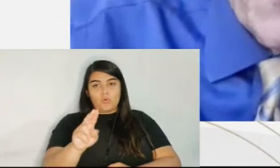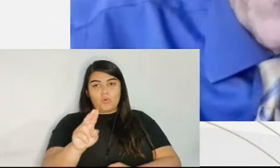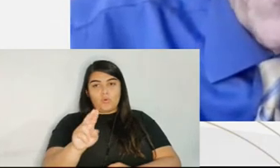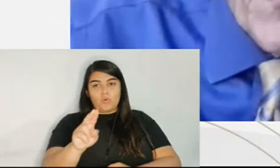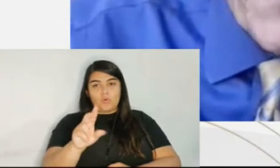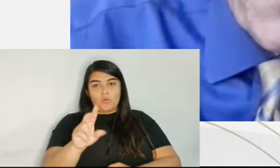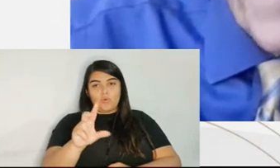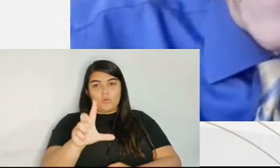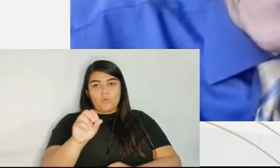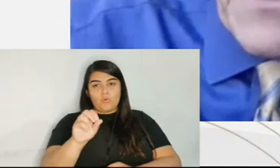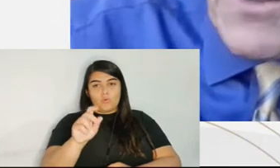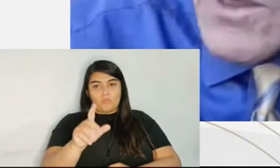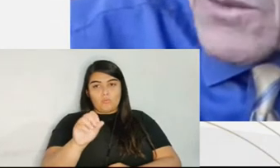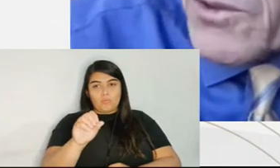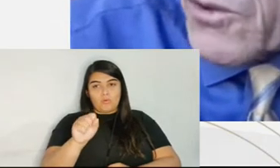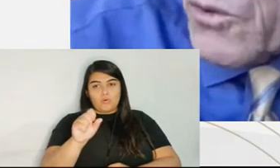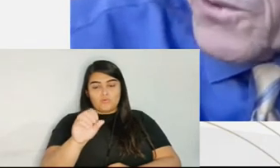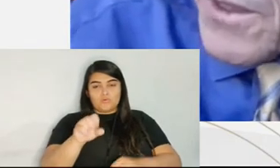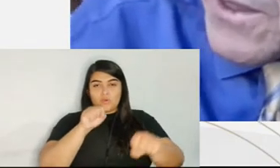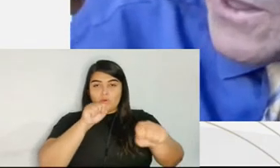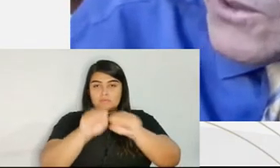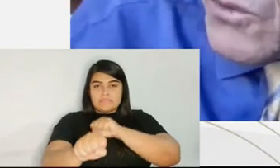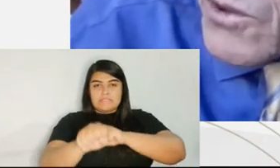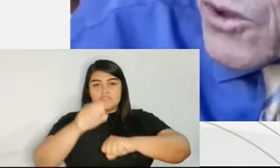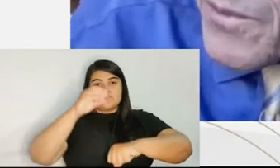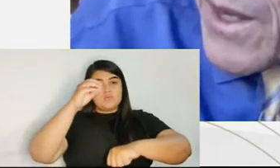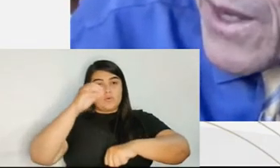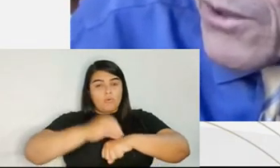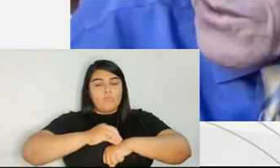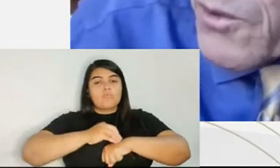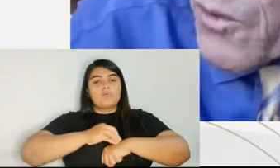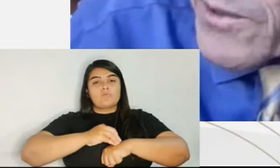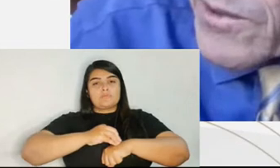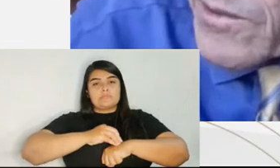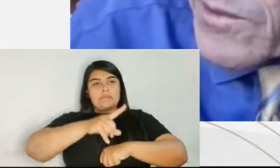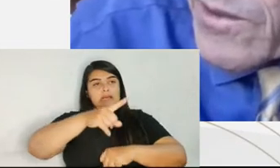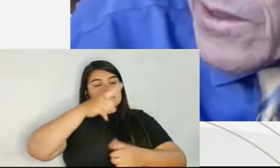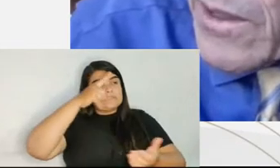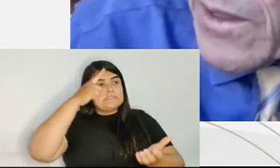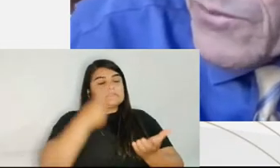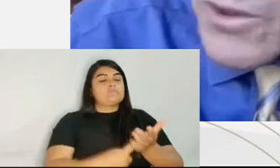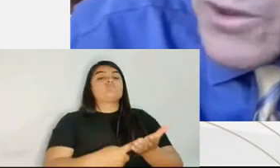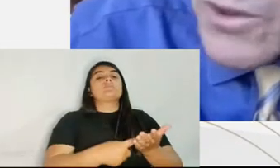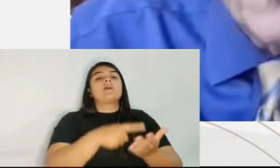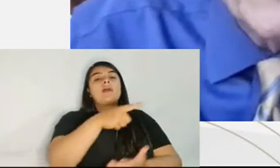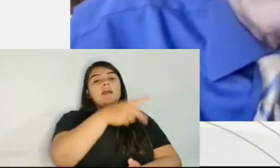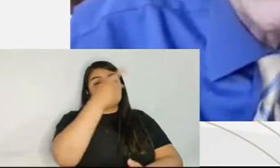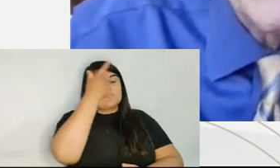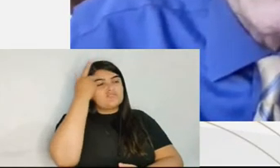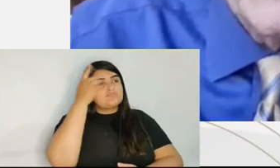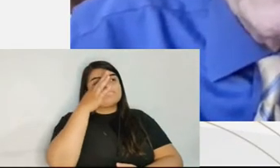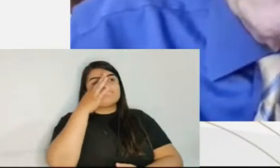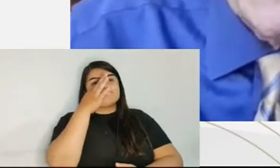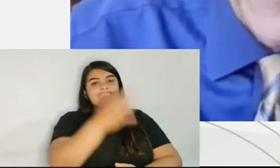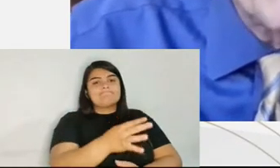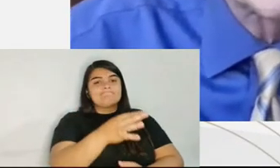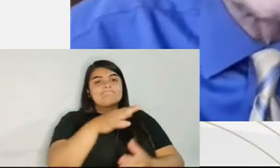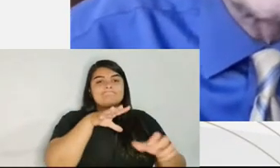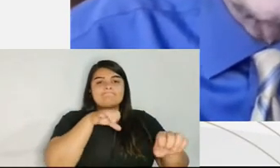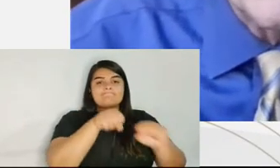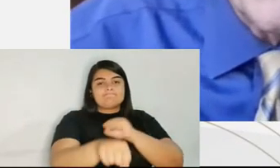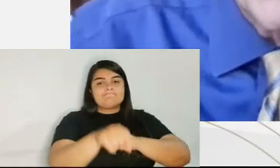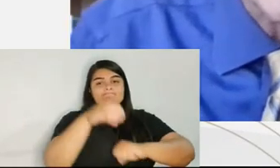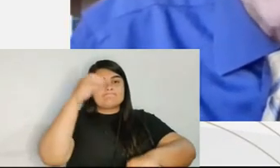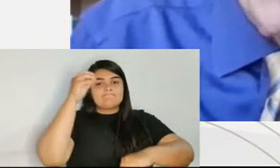And so the court then sentenced Mr. Goldin to a term in the House of Correction of just two years. Now, had